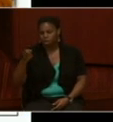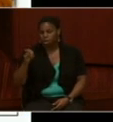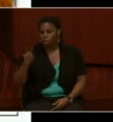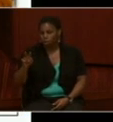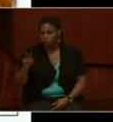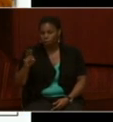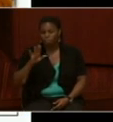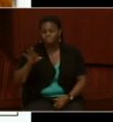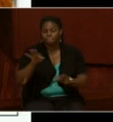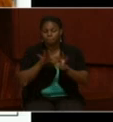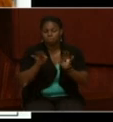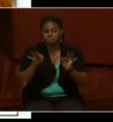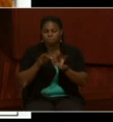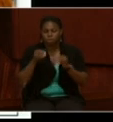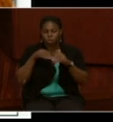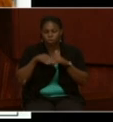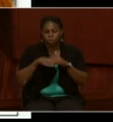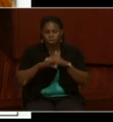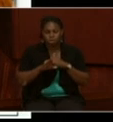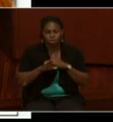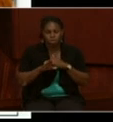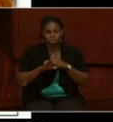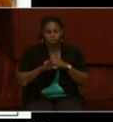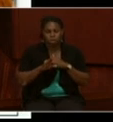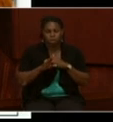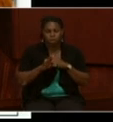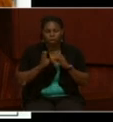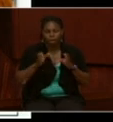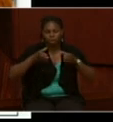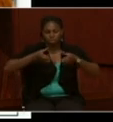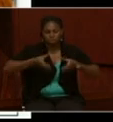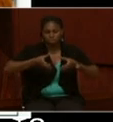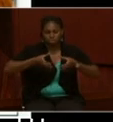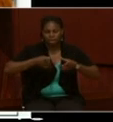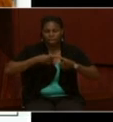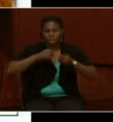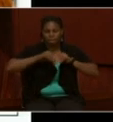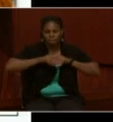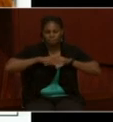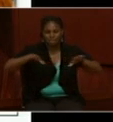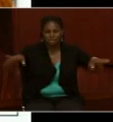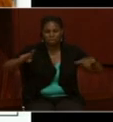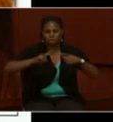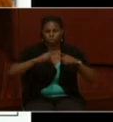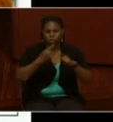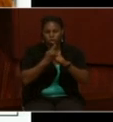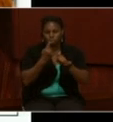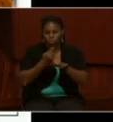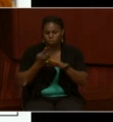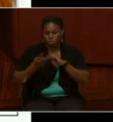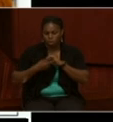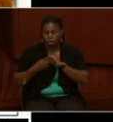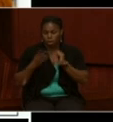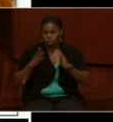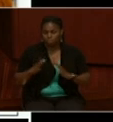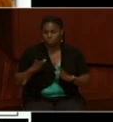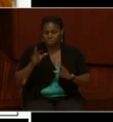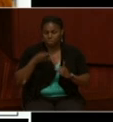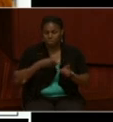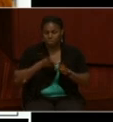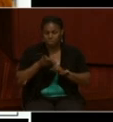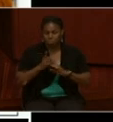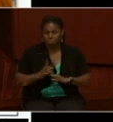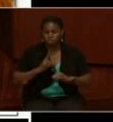those messages go into a bank that then gets sent out to the appropriate archivists and specialists to